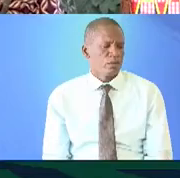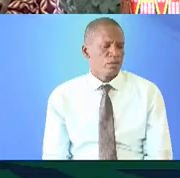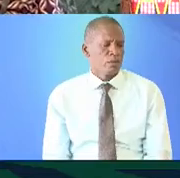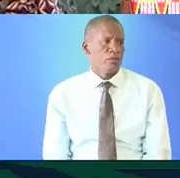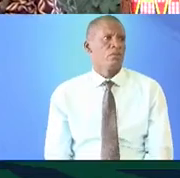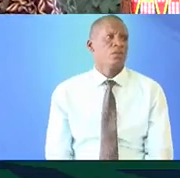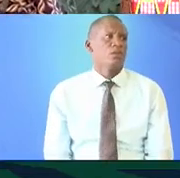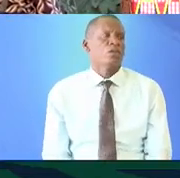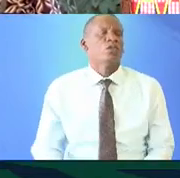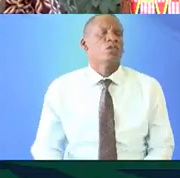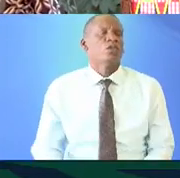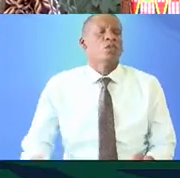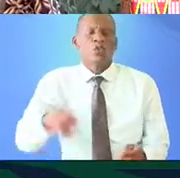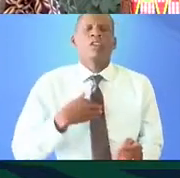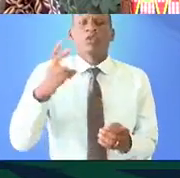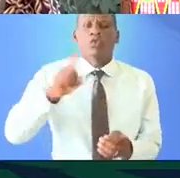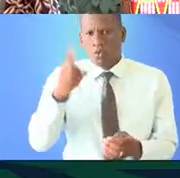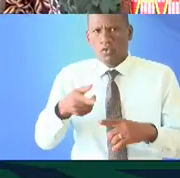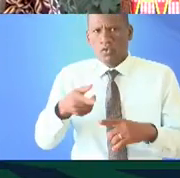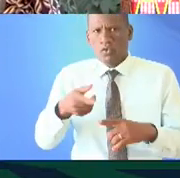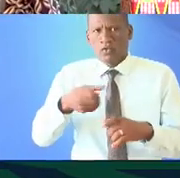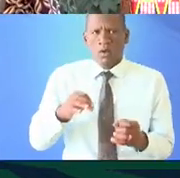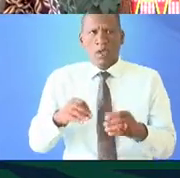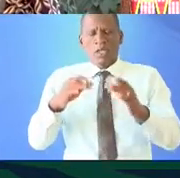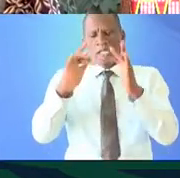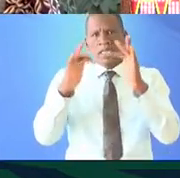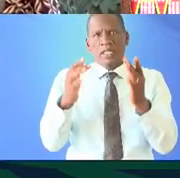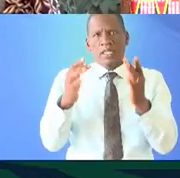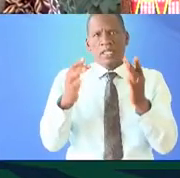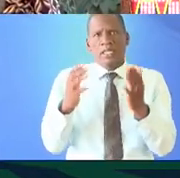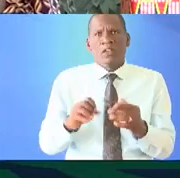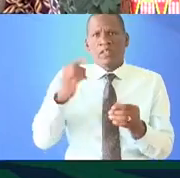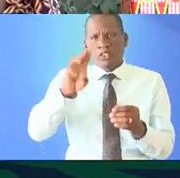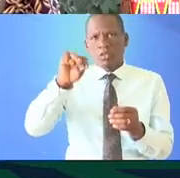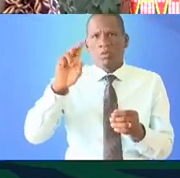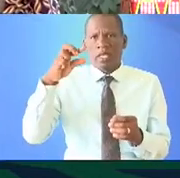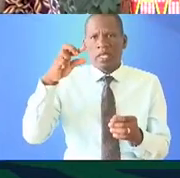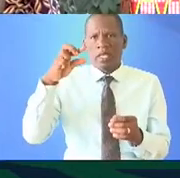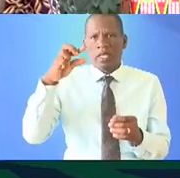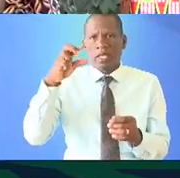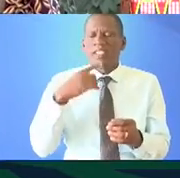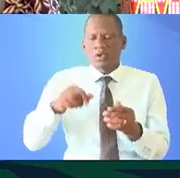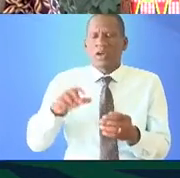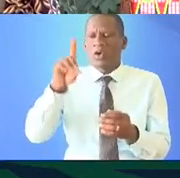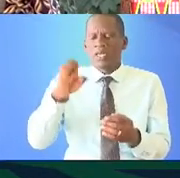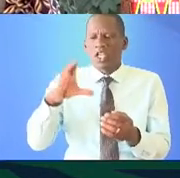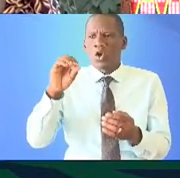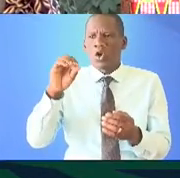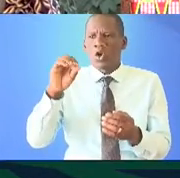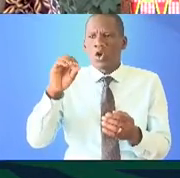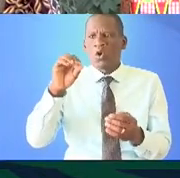okay yes we have two questions from our online audience first from Jacqueline Wangi who says on the decolonization agenda